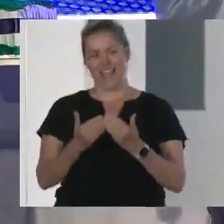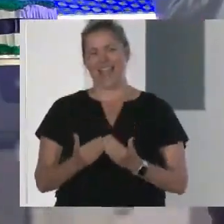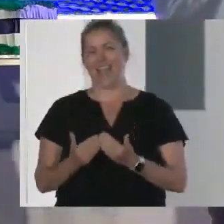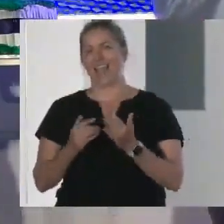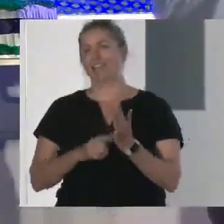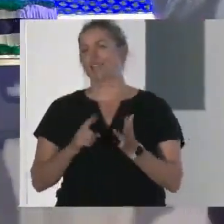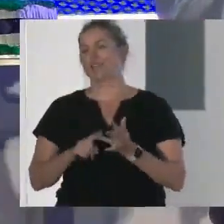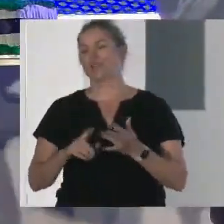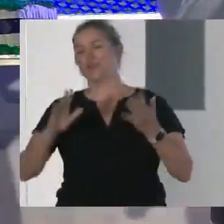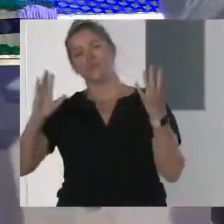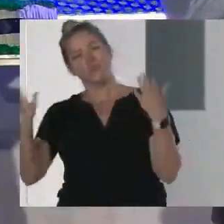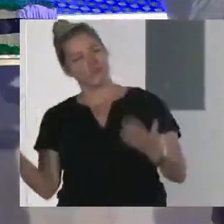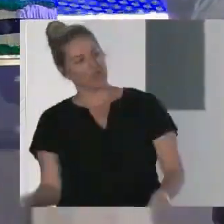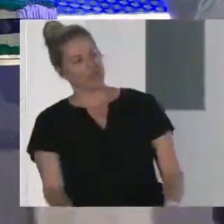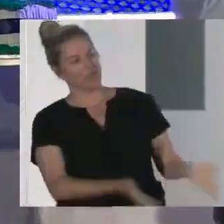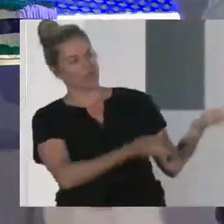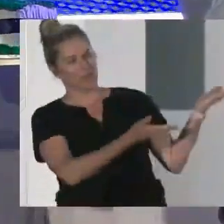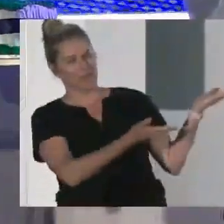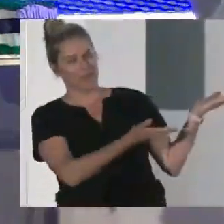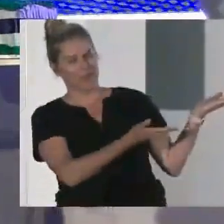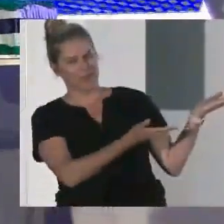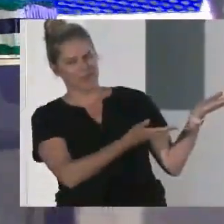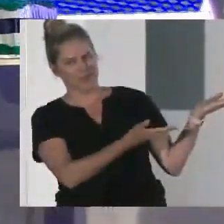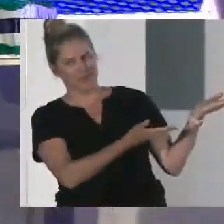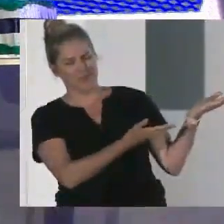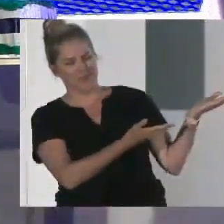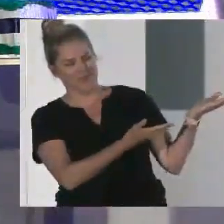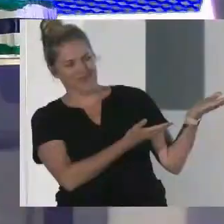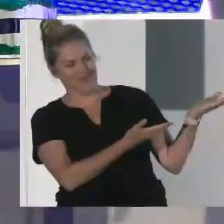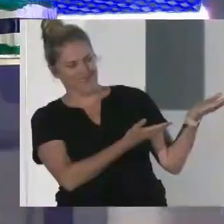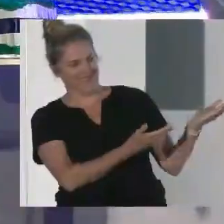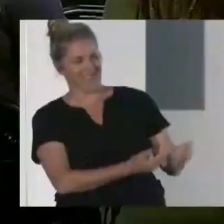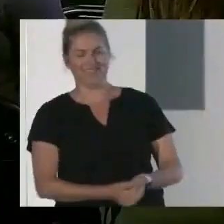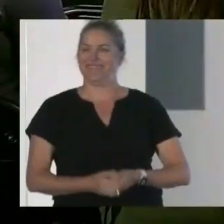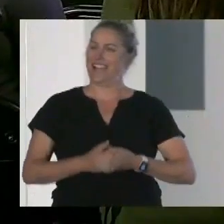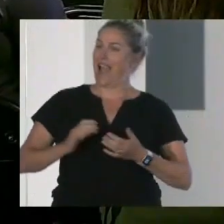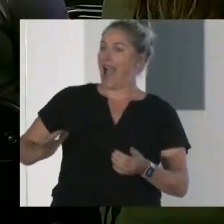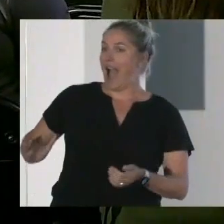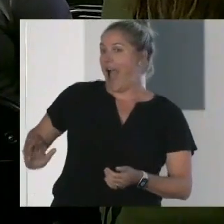to you. Hey, babe.